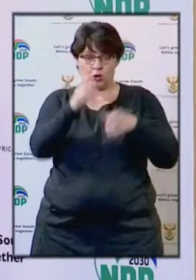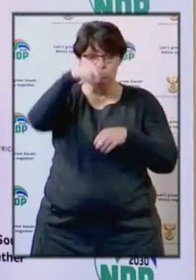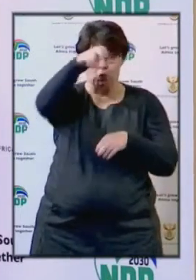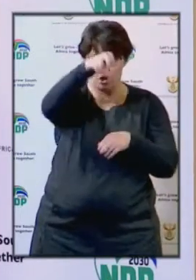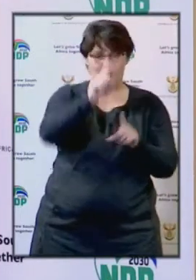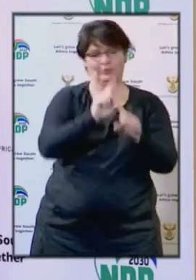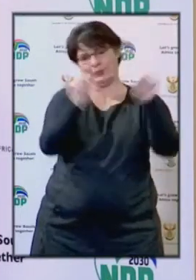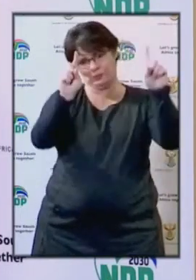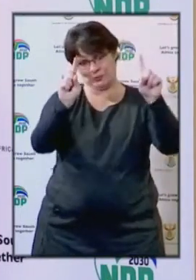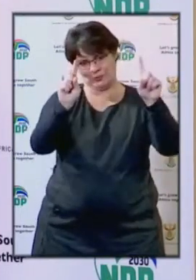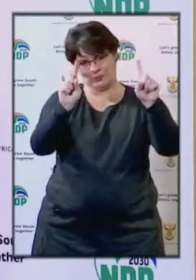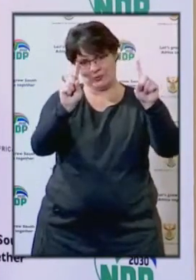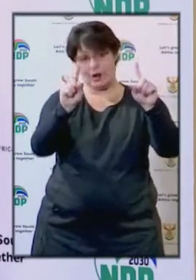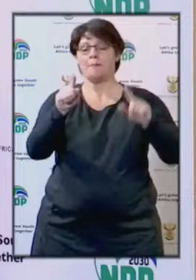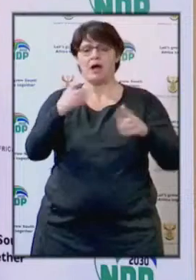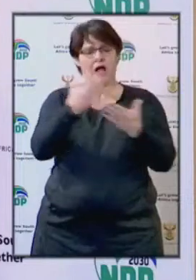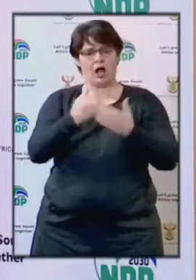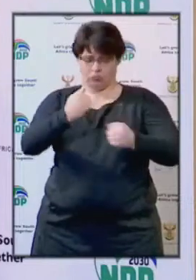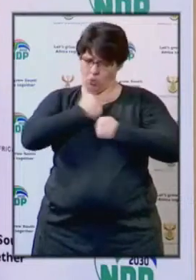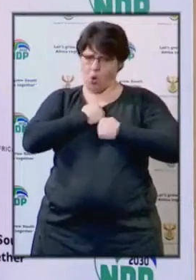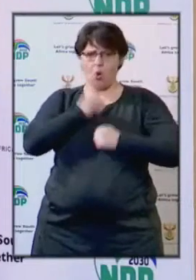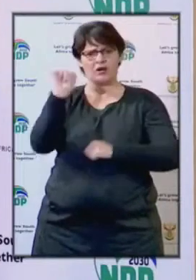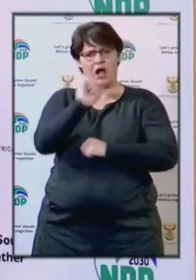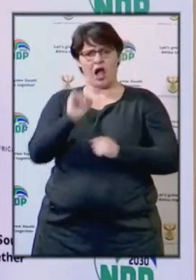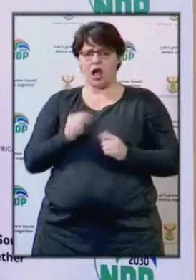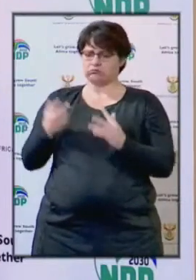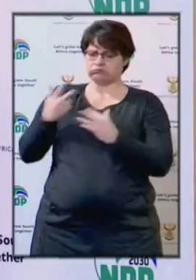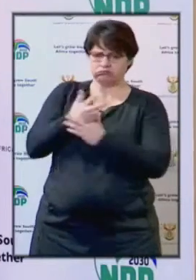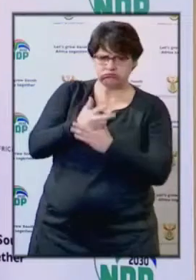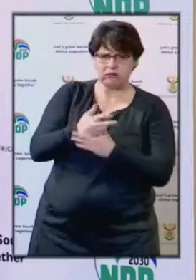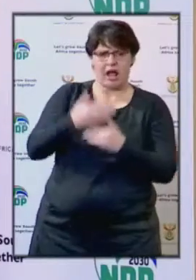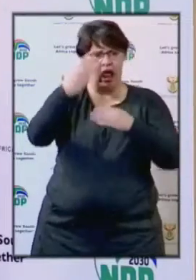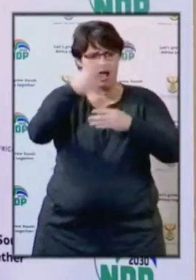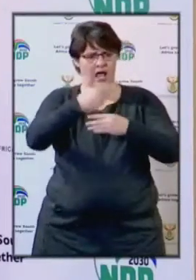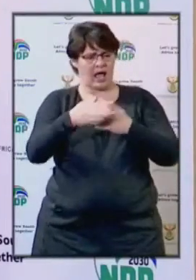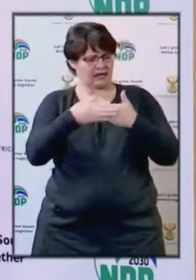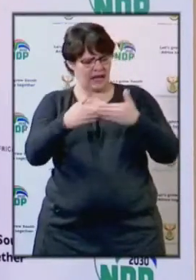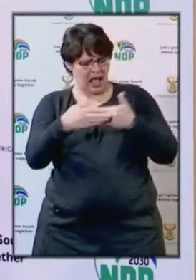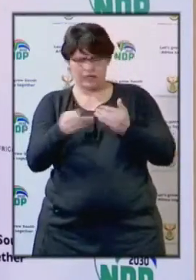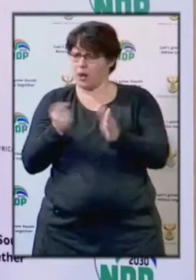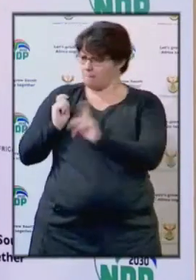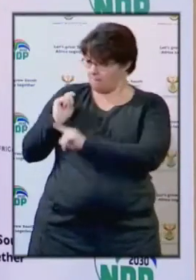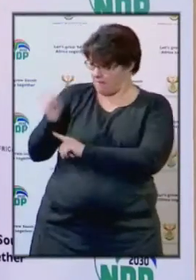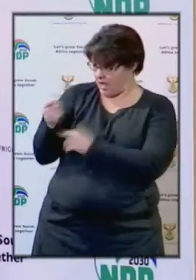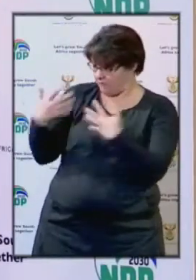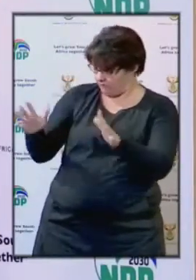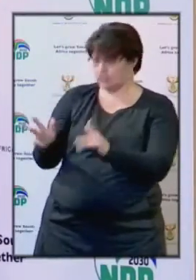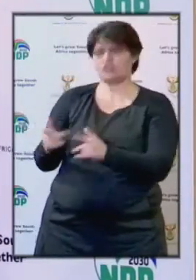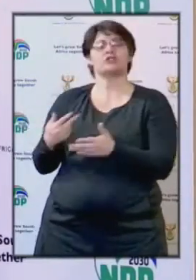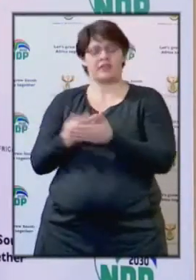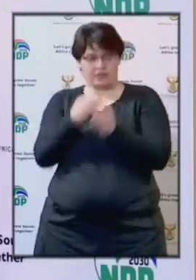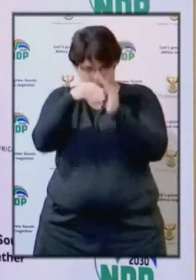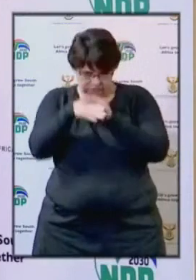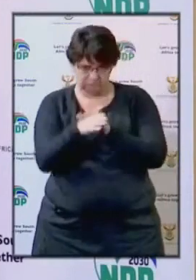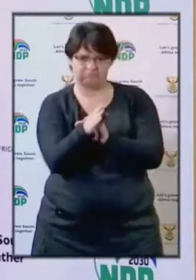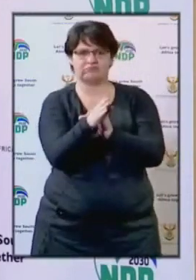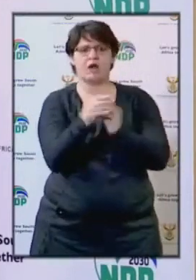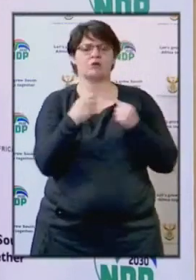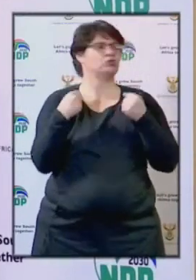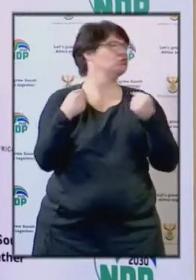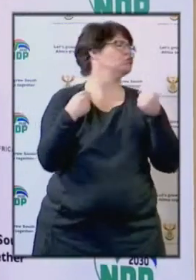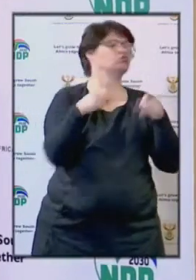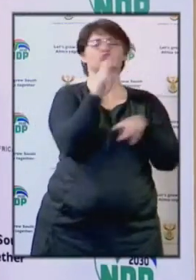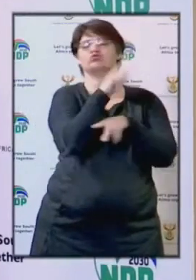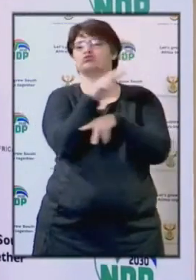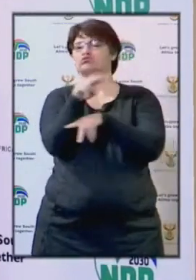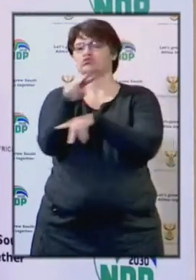So you are allowed to come with your car, pay at the gate, enter Kruka National Park, as an example, and you drive through, you do an